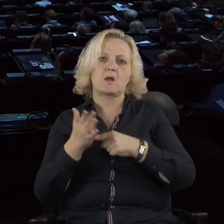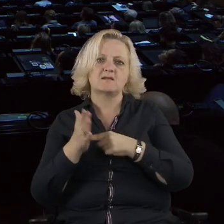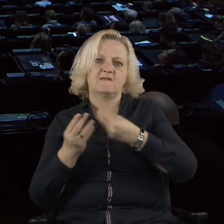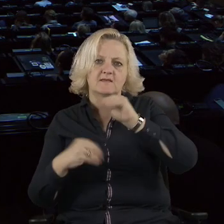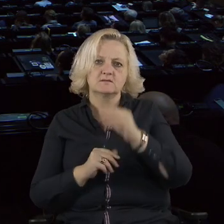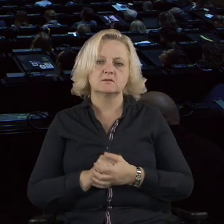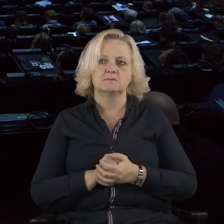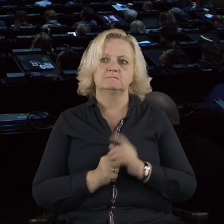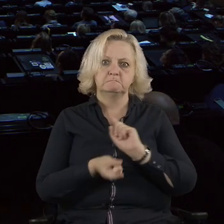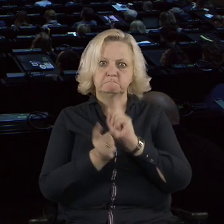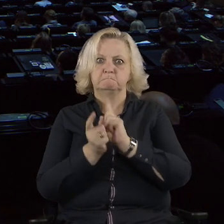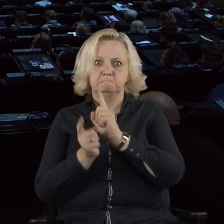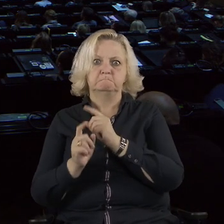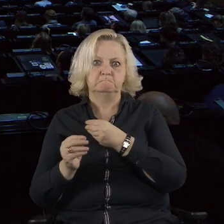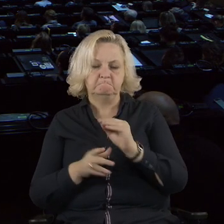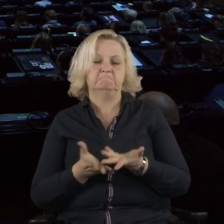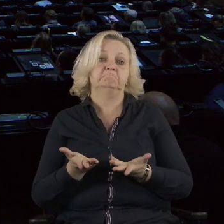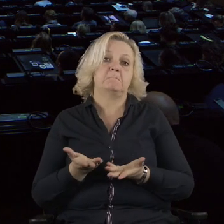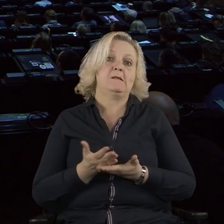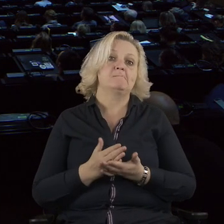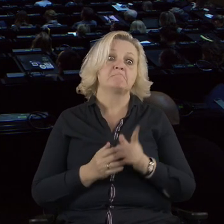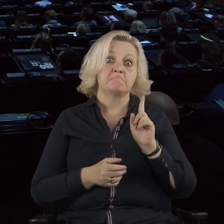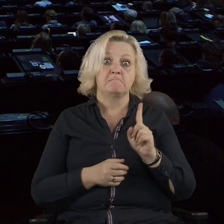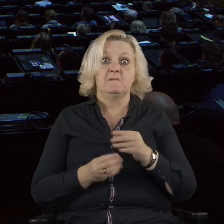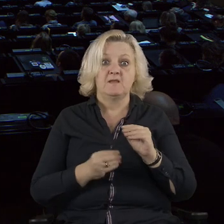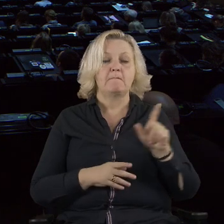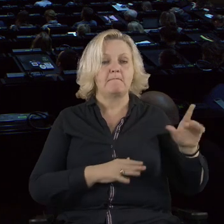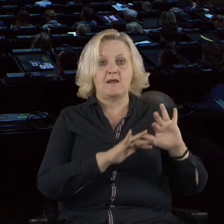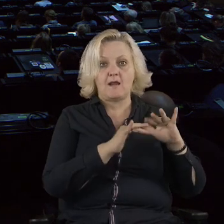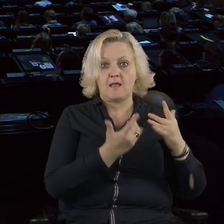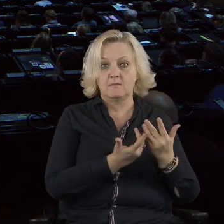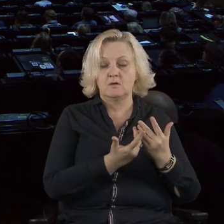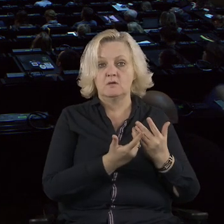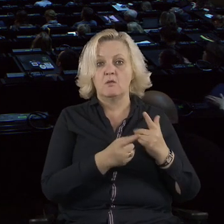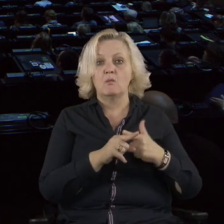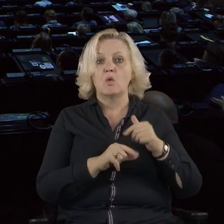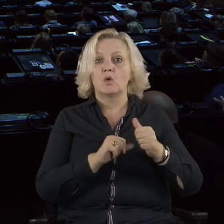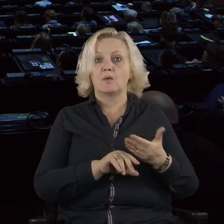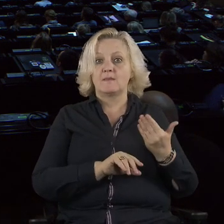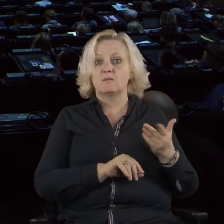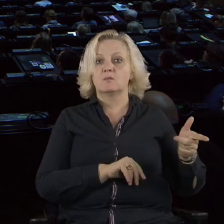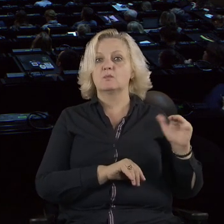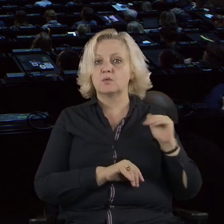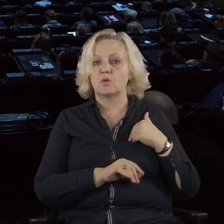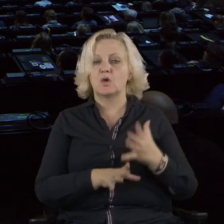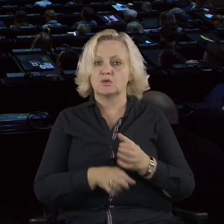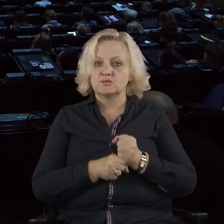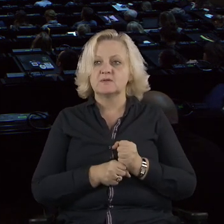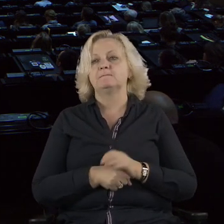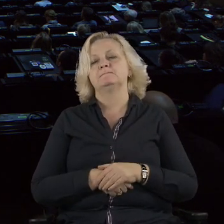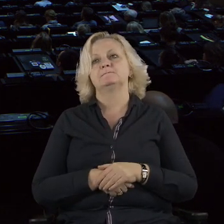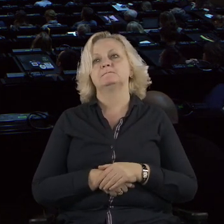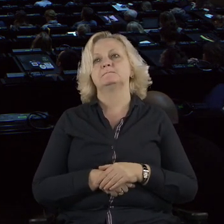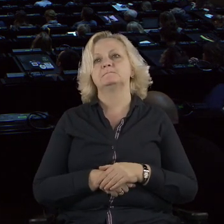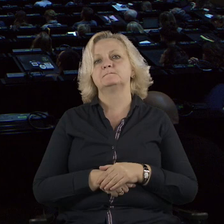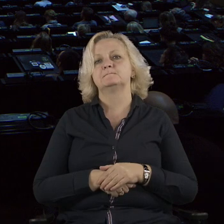the parliament just recently, half a year ago, received a set of amendments to the law